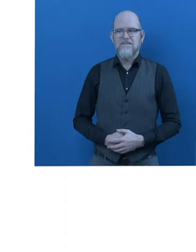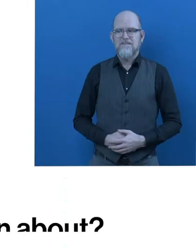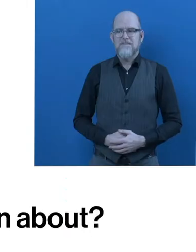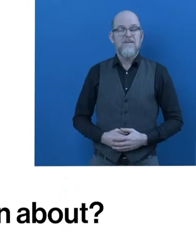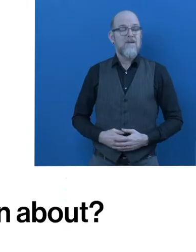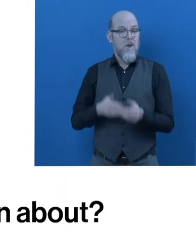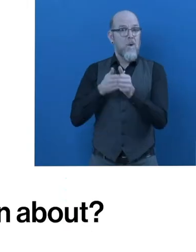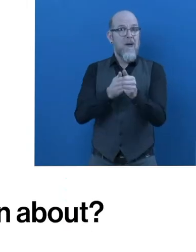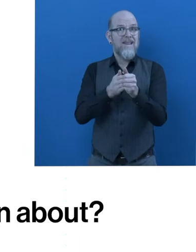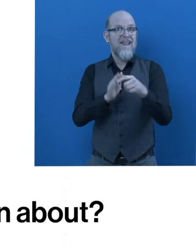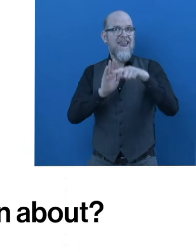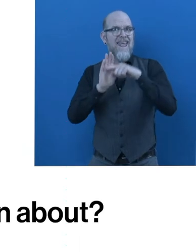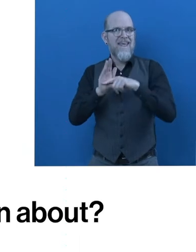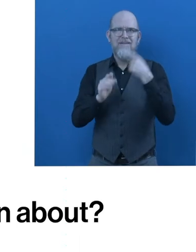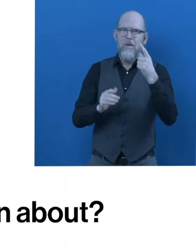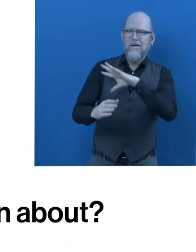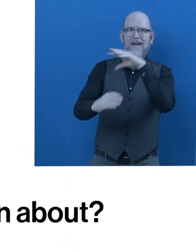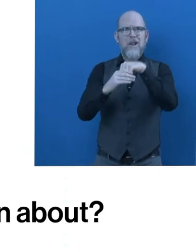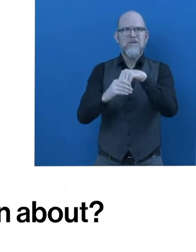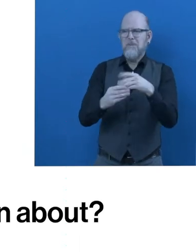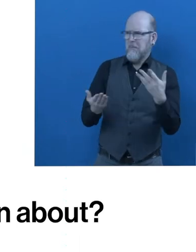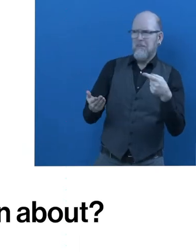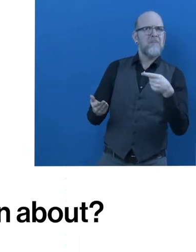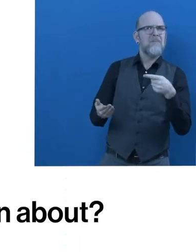What is Guideline for Inclusion about?